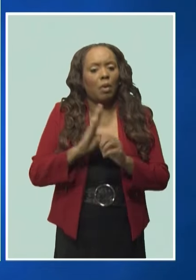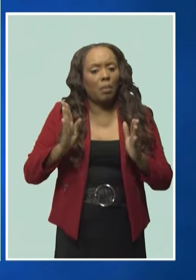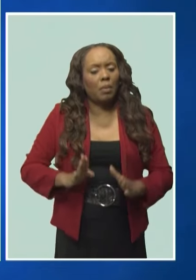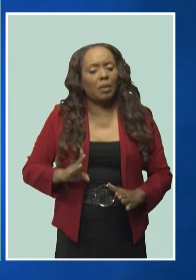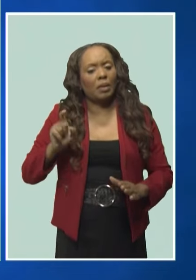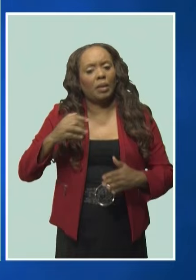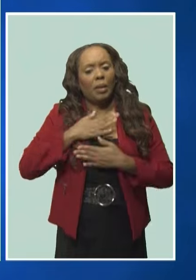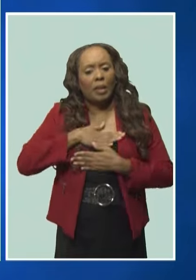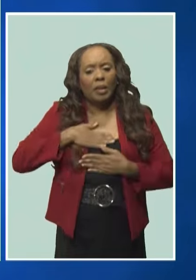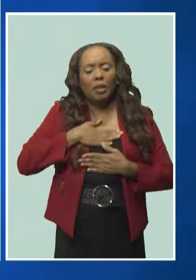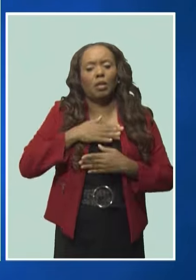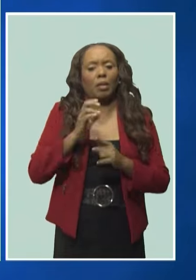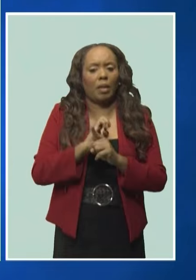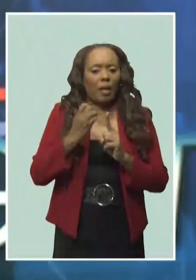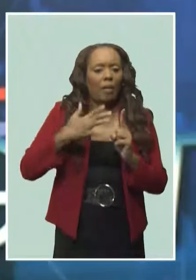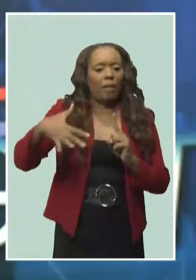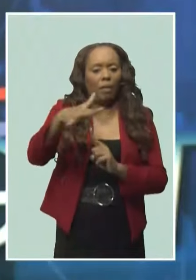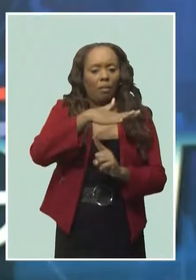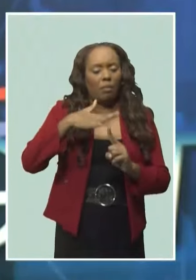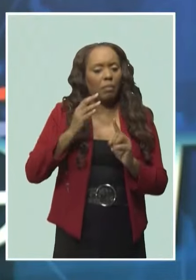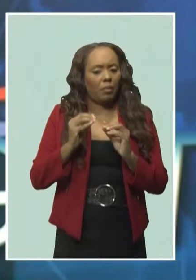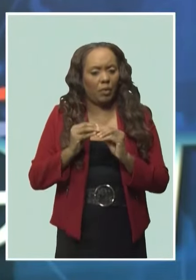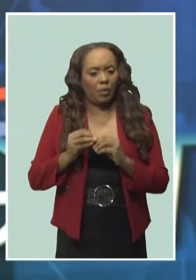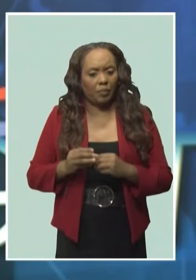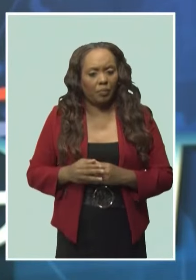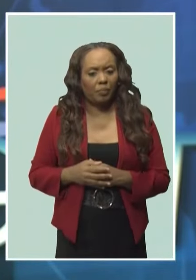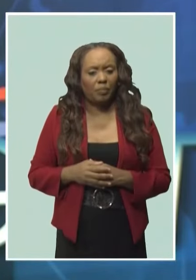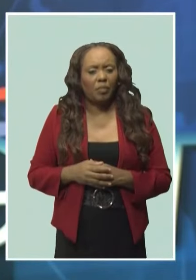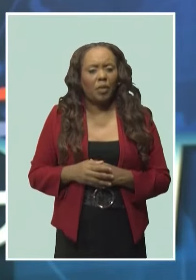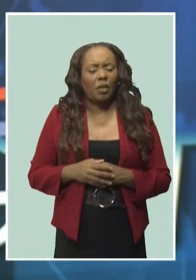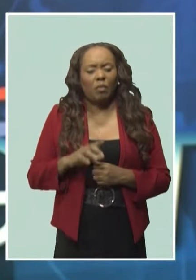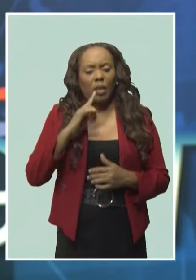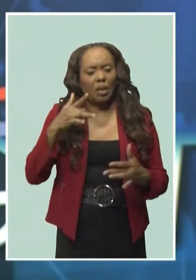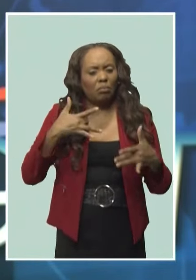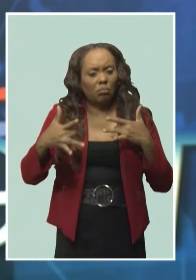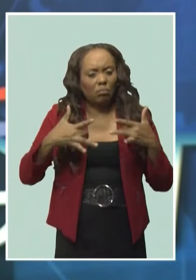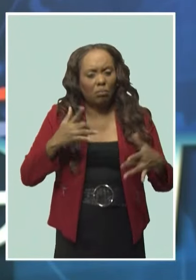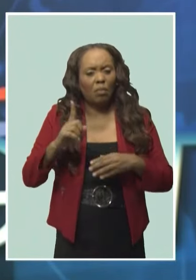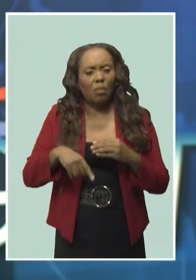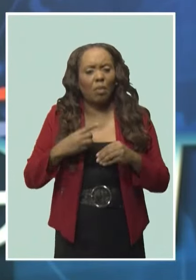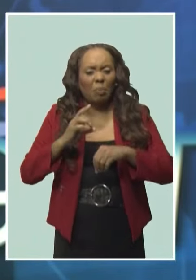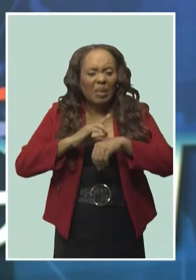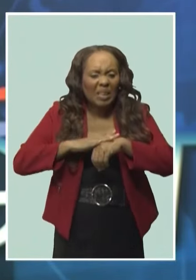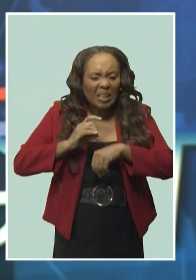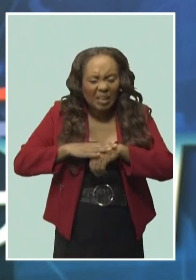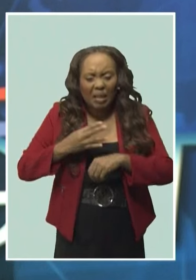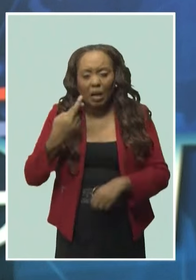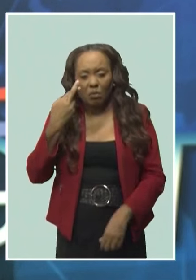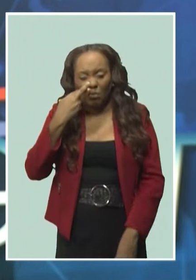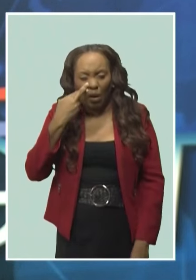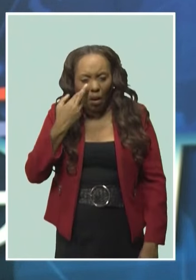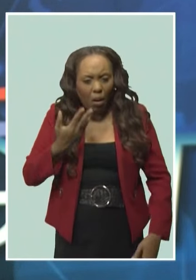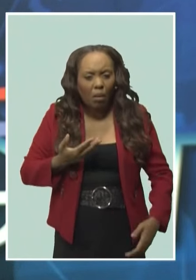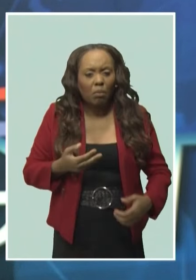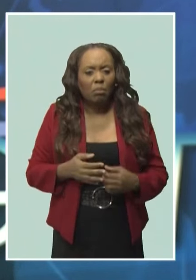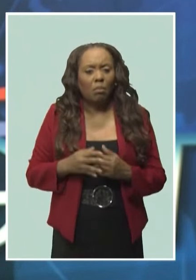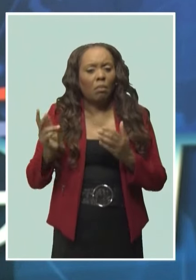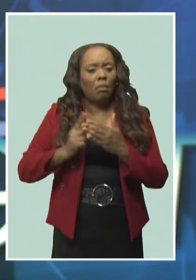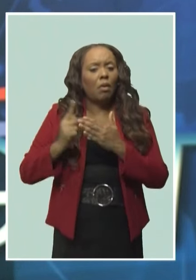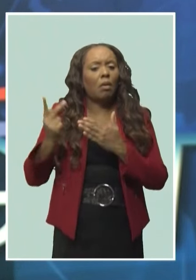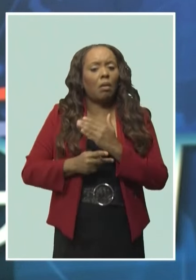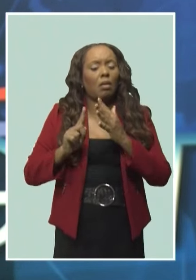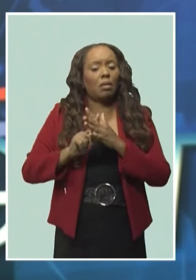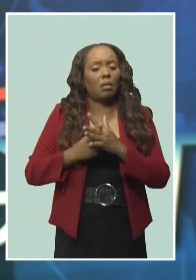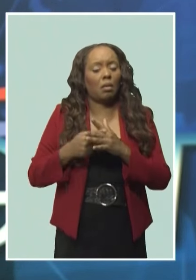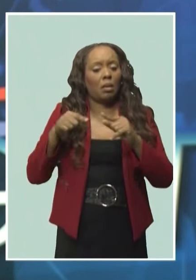even more. Mr Chapman addressed concerns regarding the mosquito and rat nuisances. He says